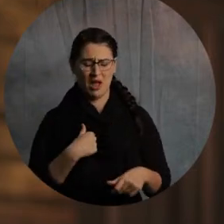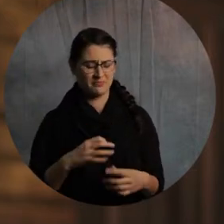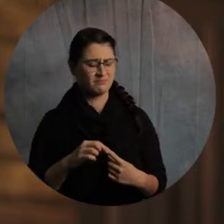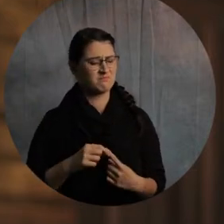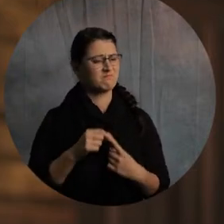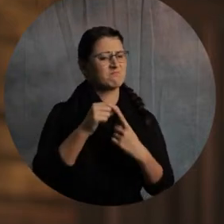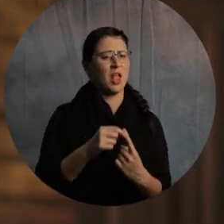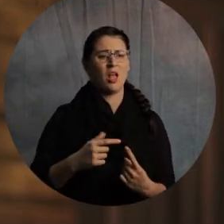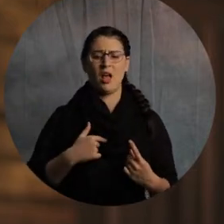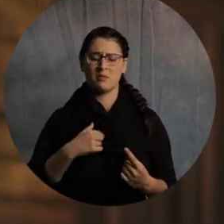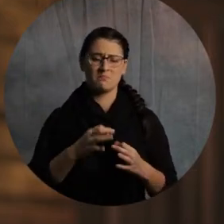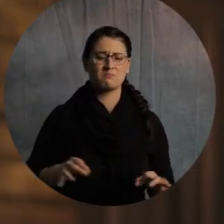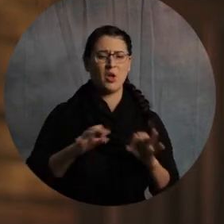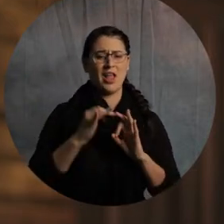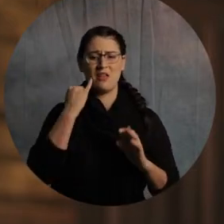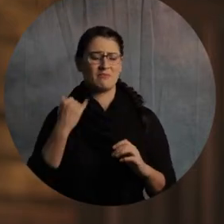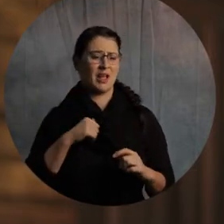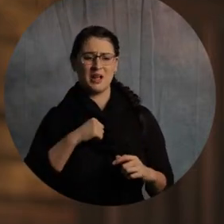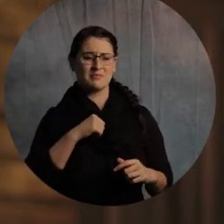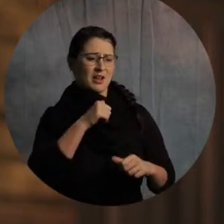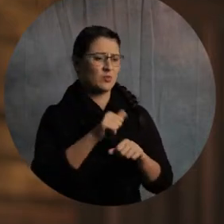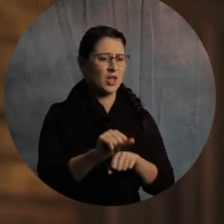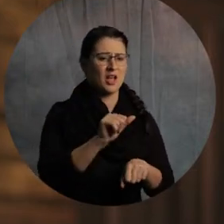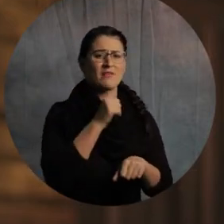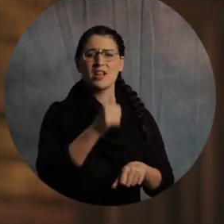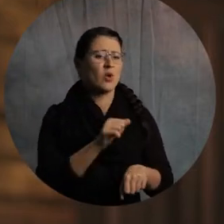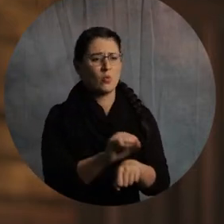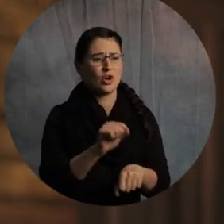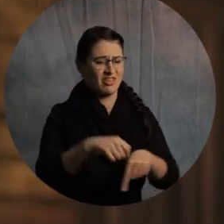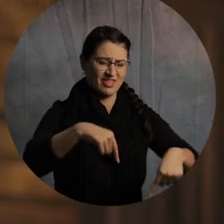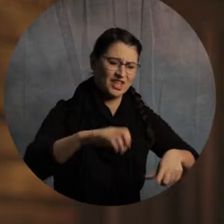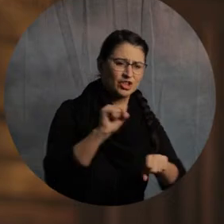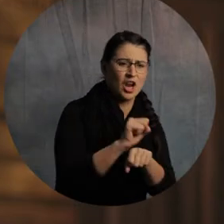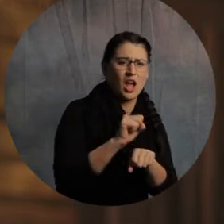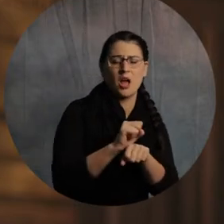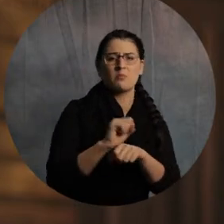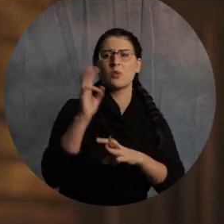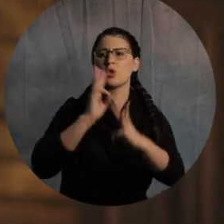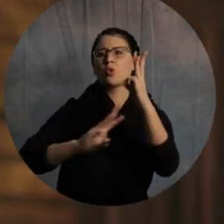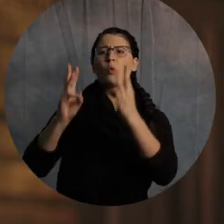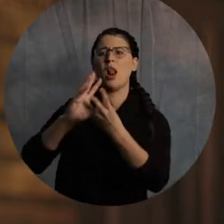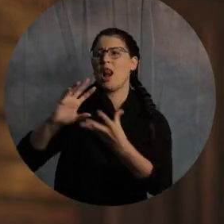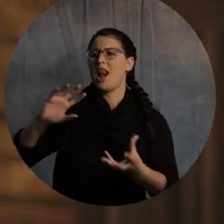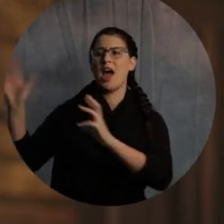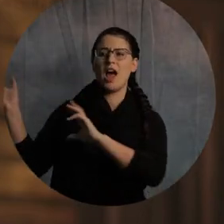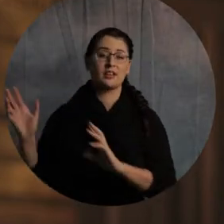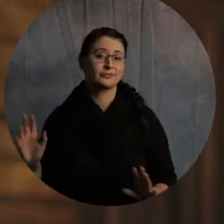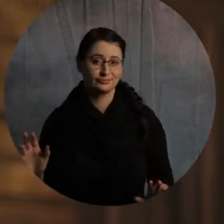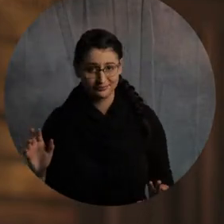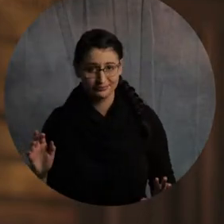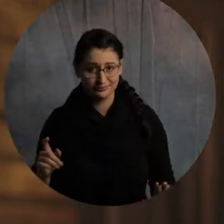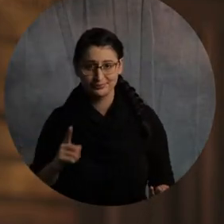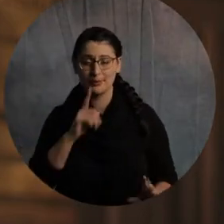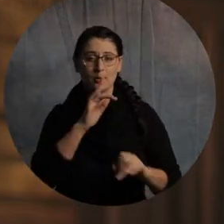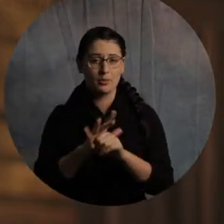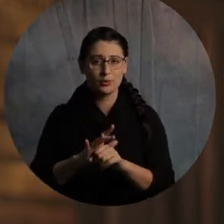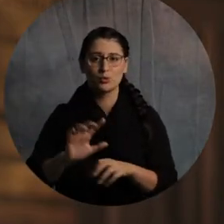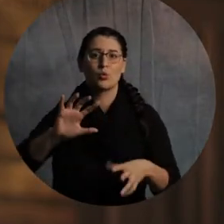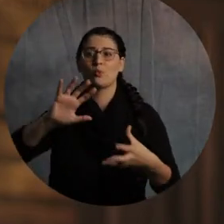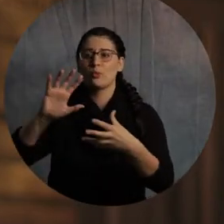If that's the case, the world's going to come to an end. Because you're eventually not going to be doing what you're doing. Like, what you're doing